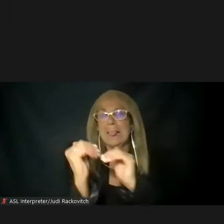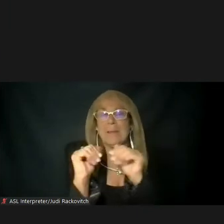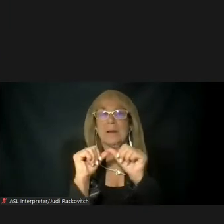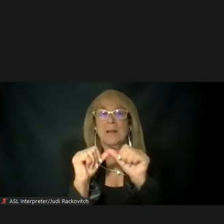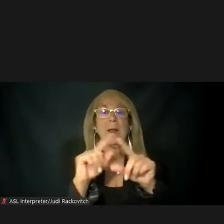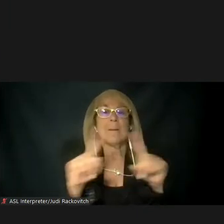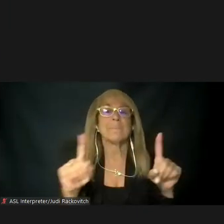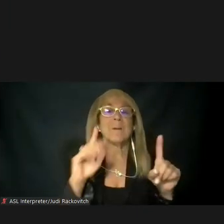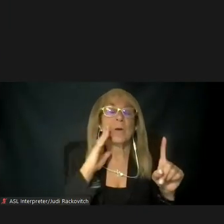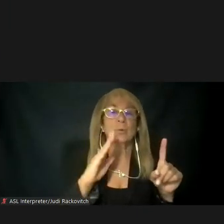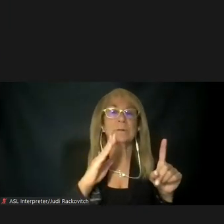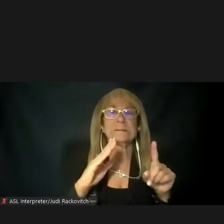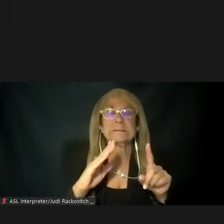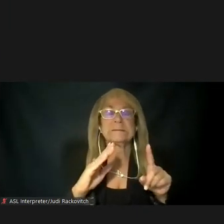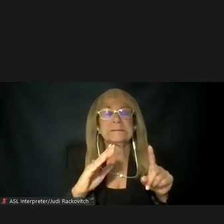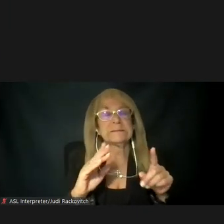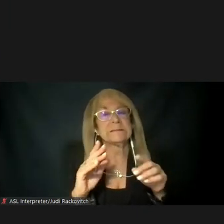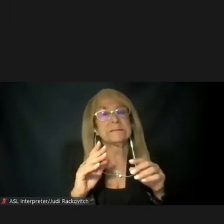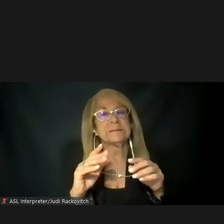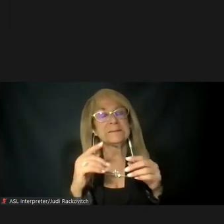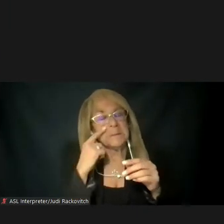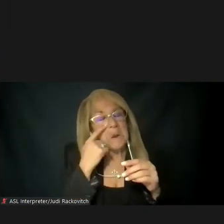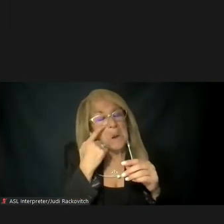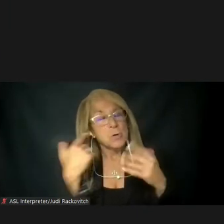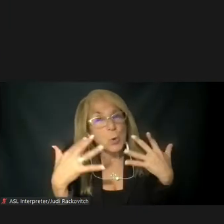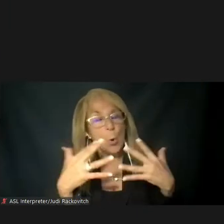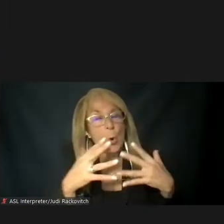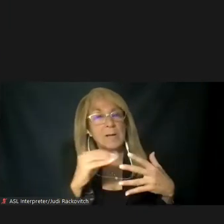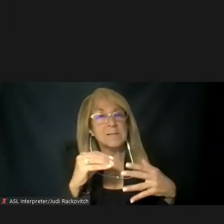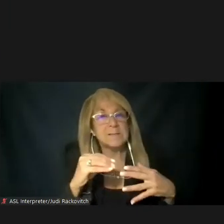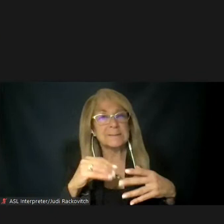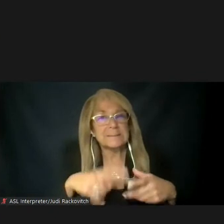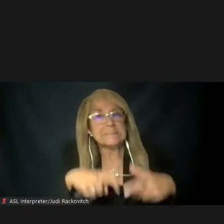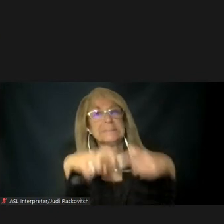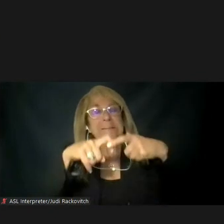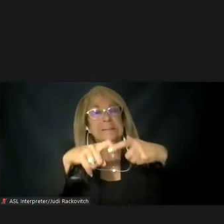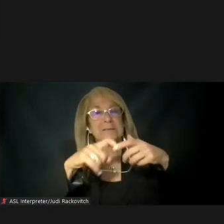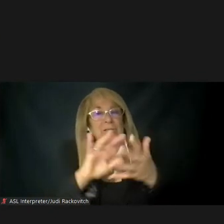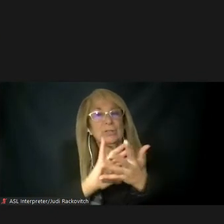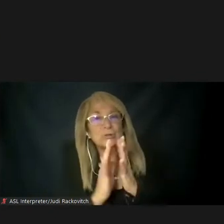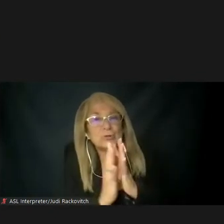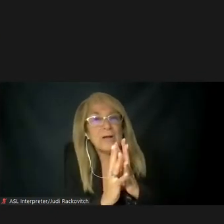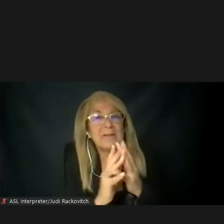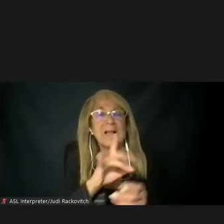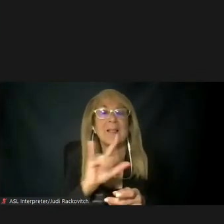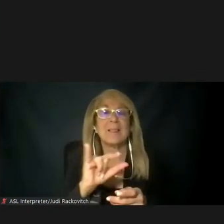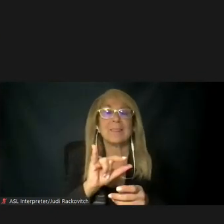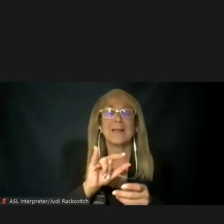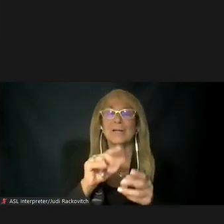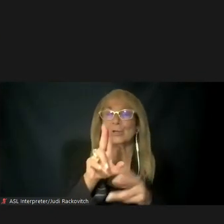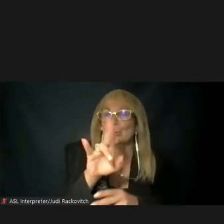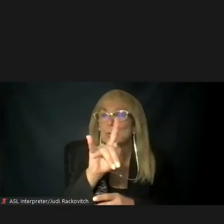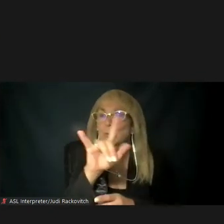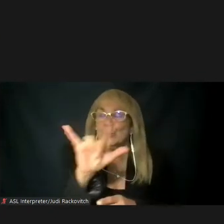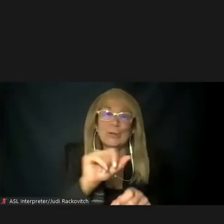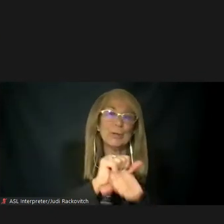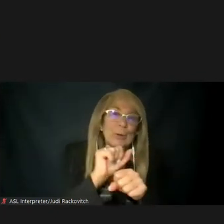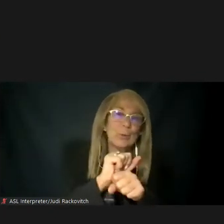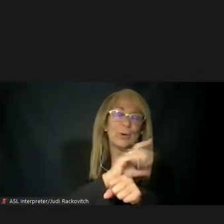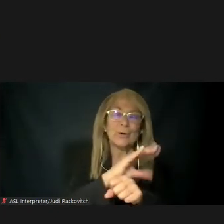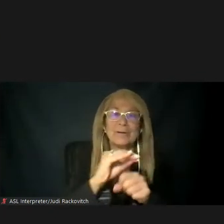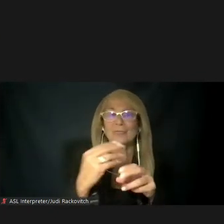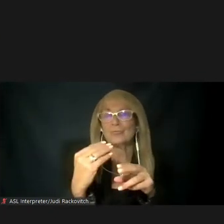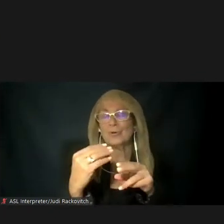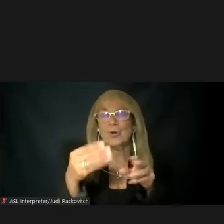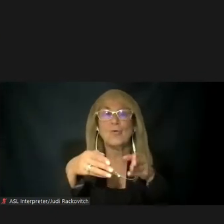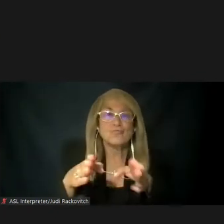truck traffic, dust, and emissions, and noise. These activities will be similar to typical utility work or roadway construction. Visual changes where new equipment